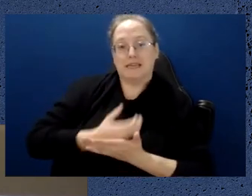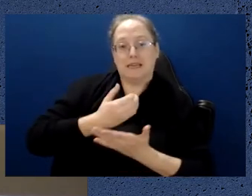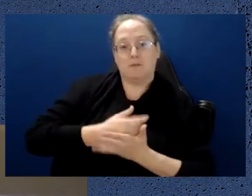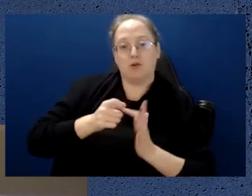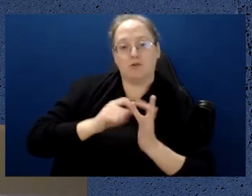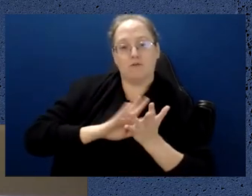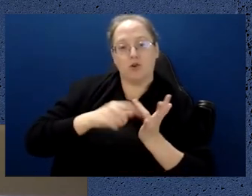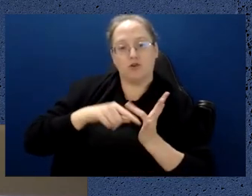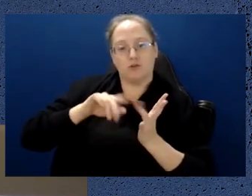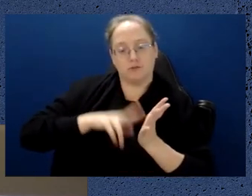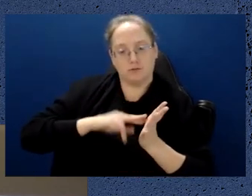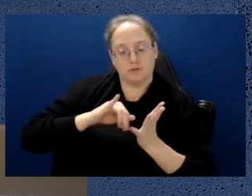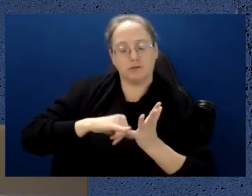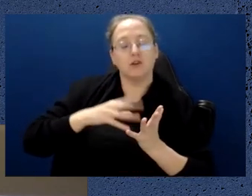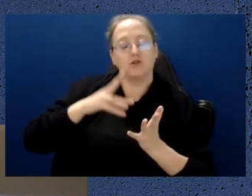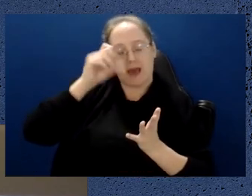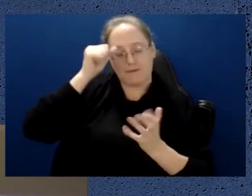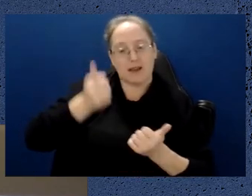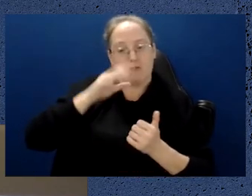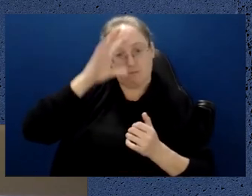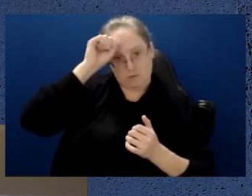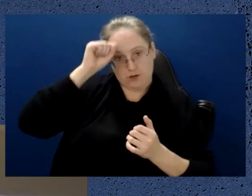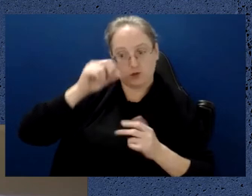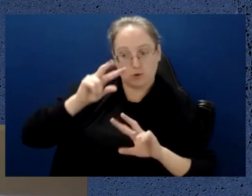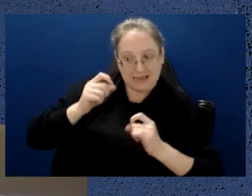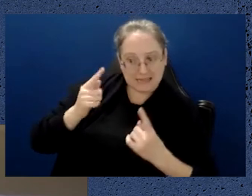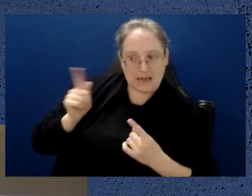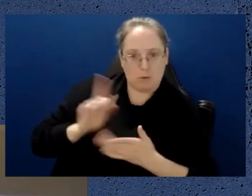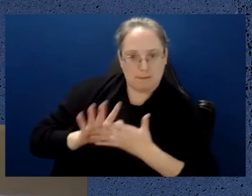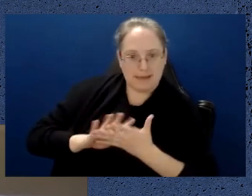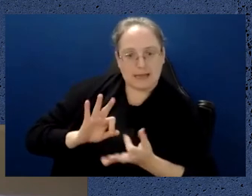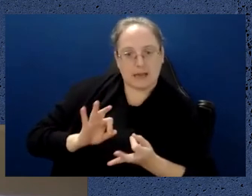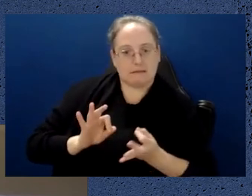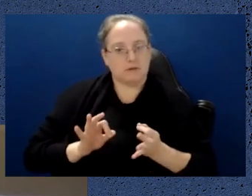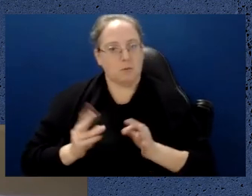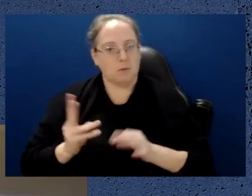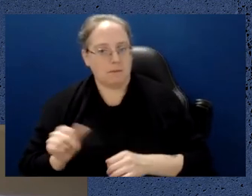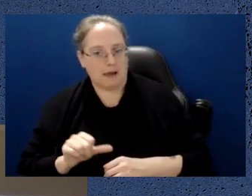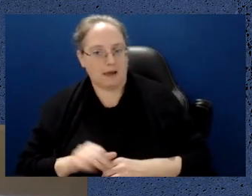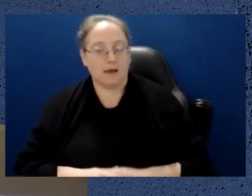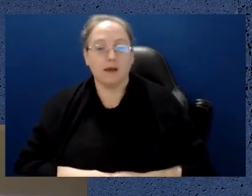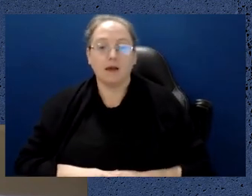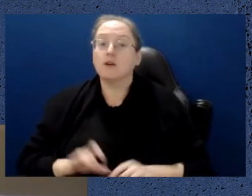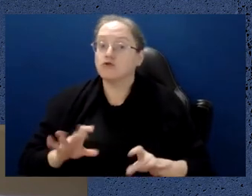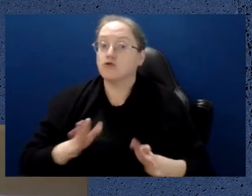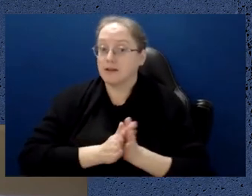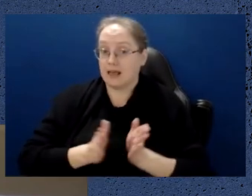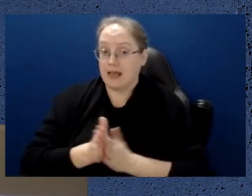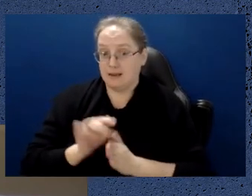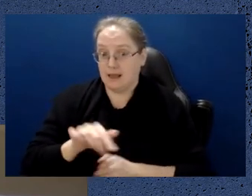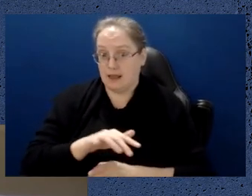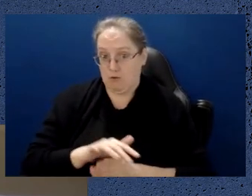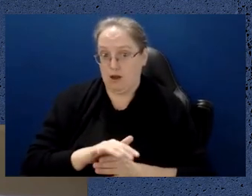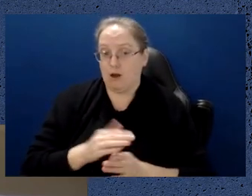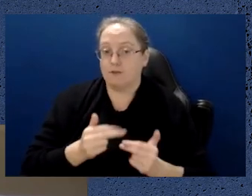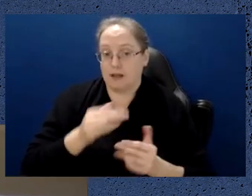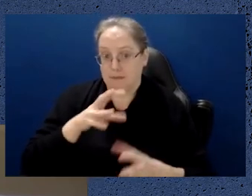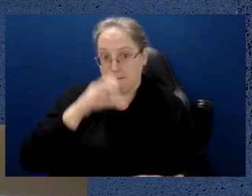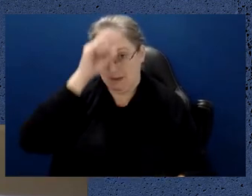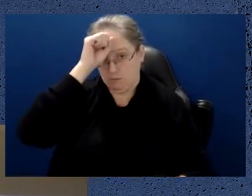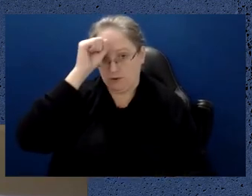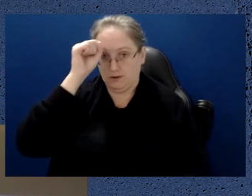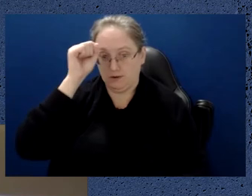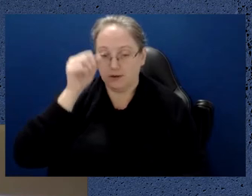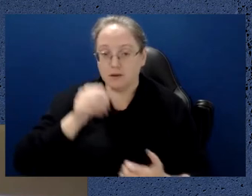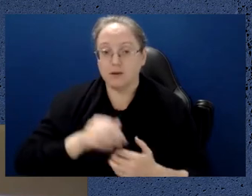happens to be one of the world leaders in this particular area, and it's another opportunity for